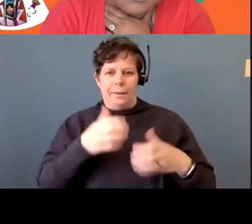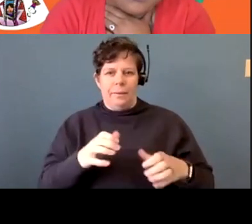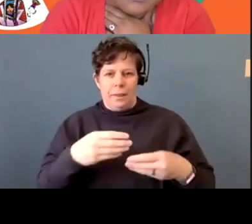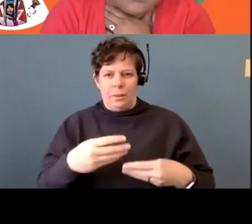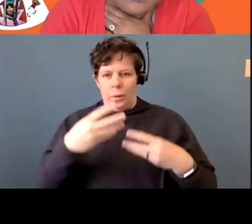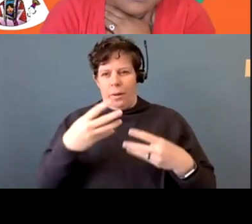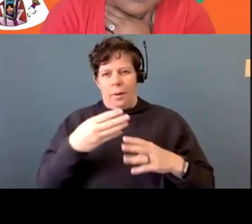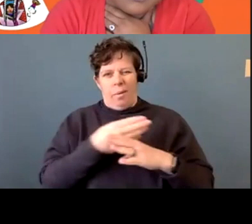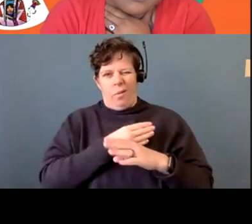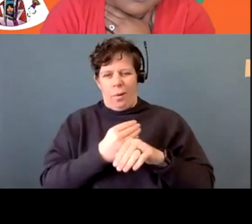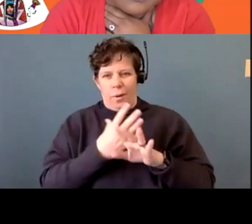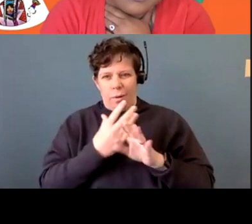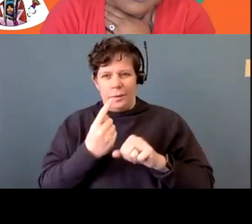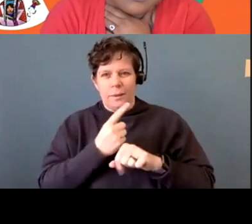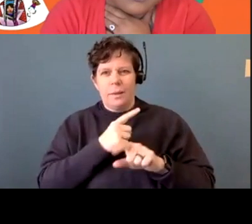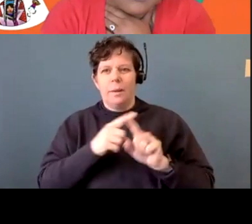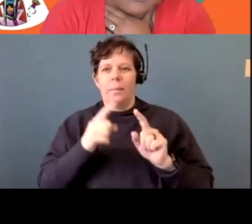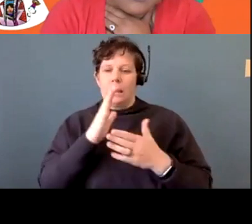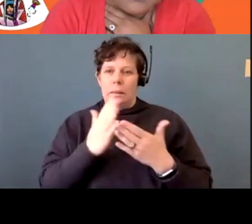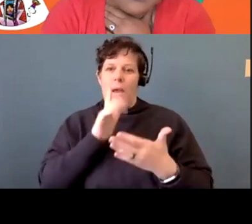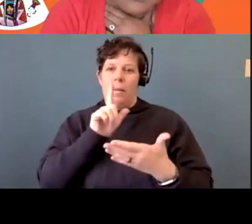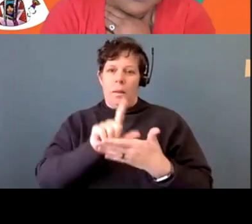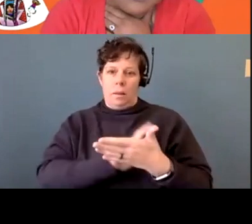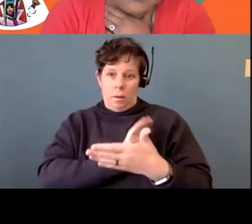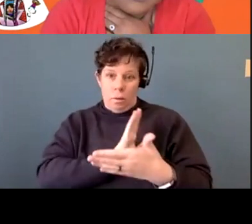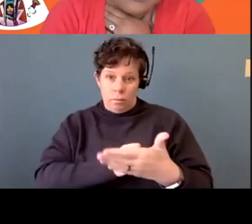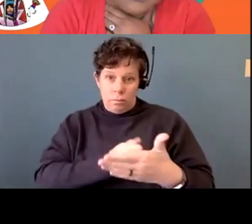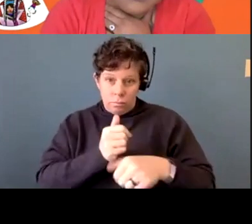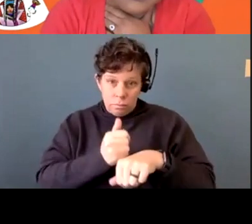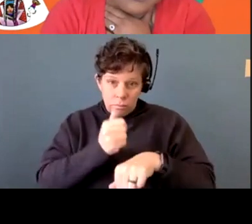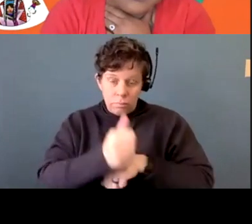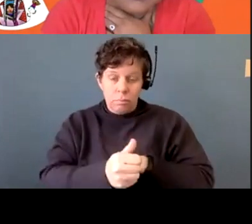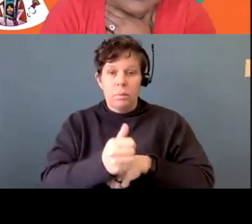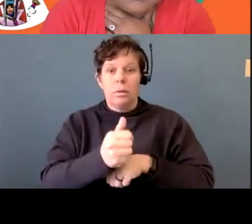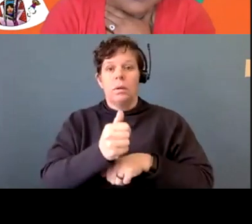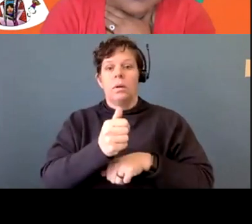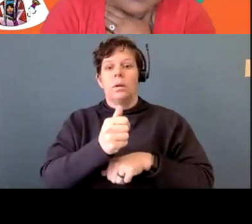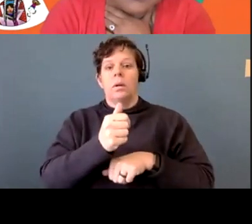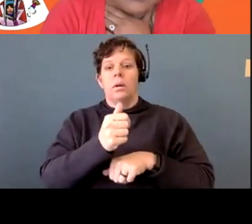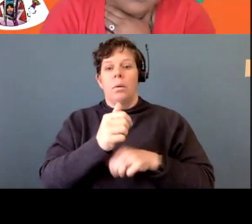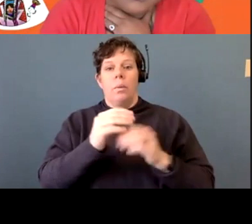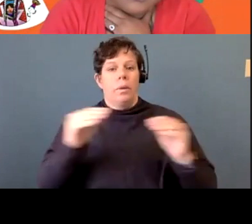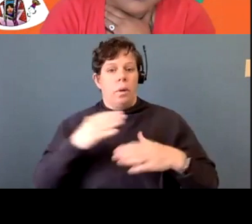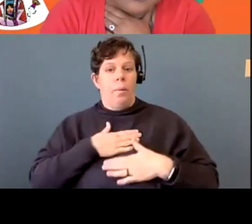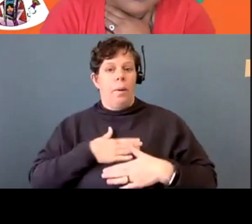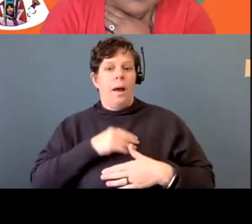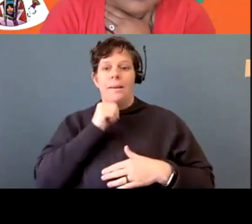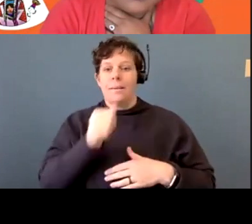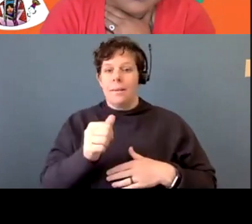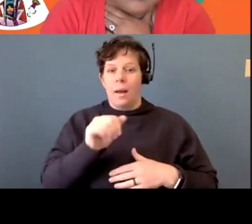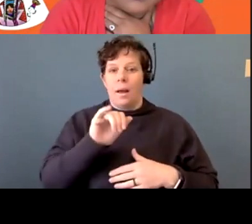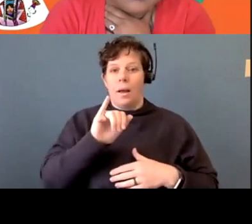I know that there has been prosecution, um, not in Indian country, but on another pretty